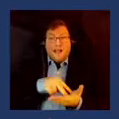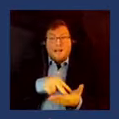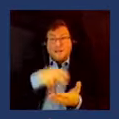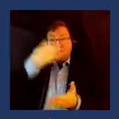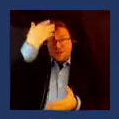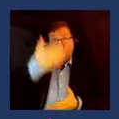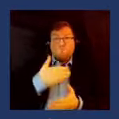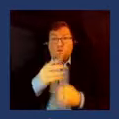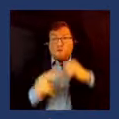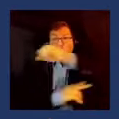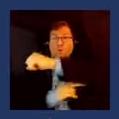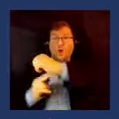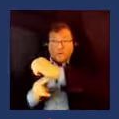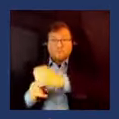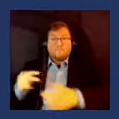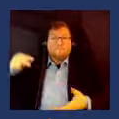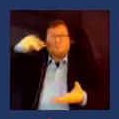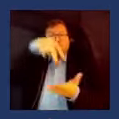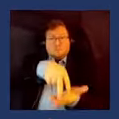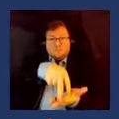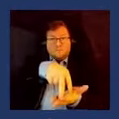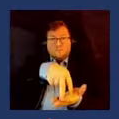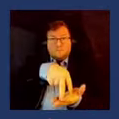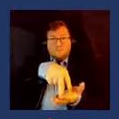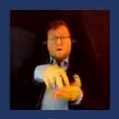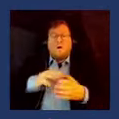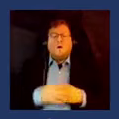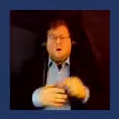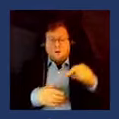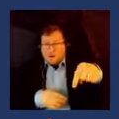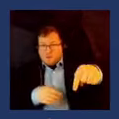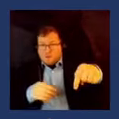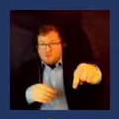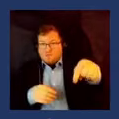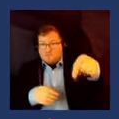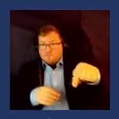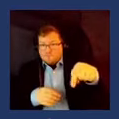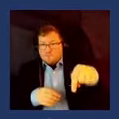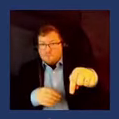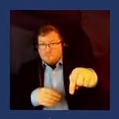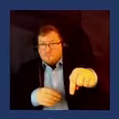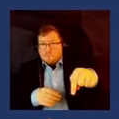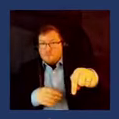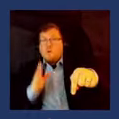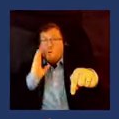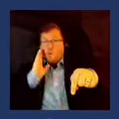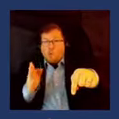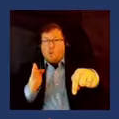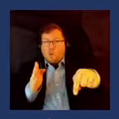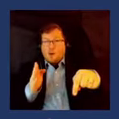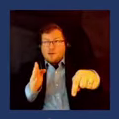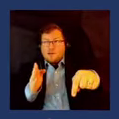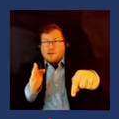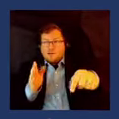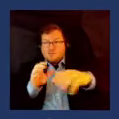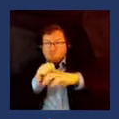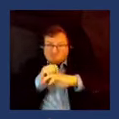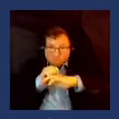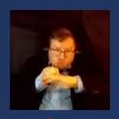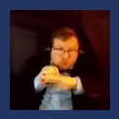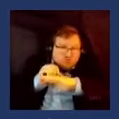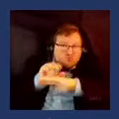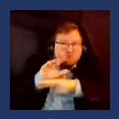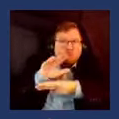would end up triggering a moral